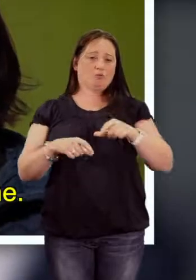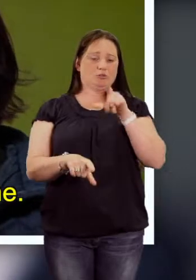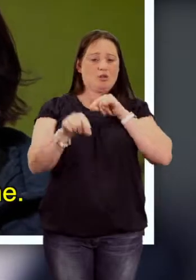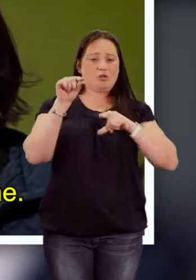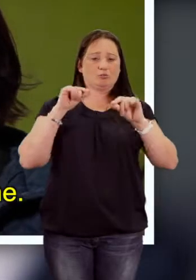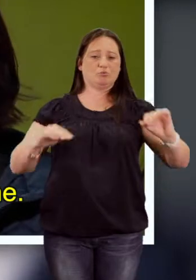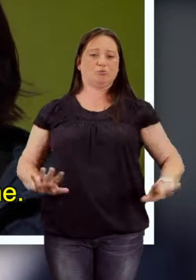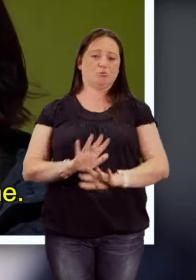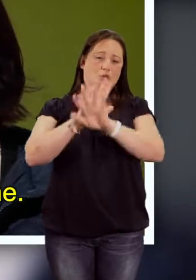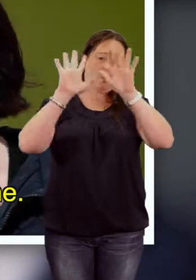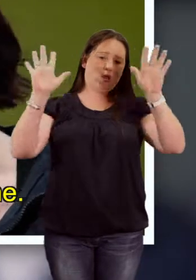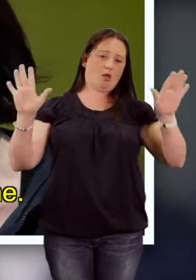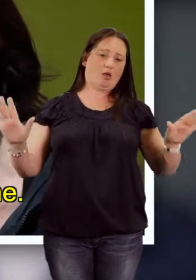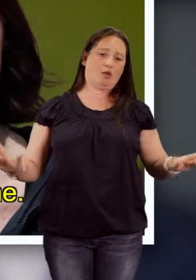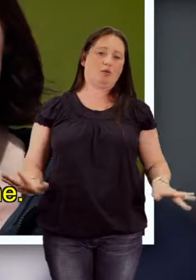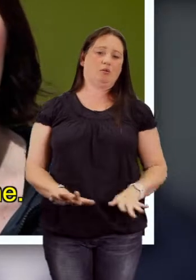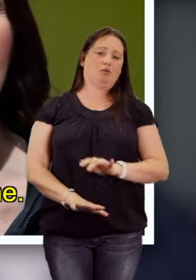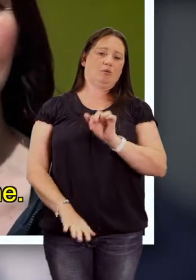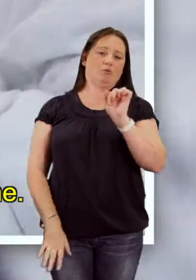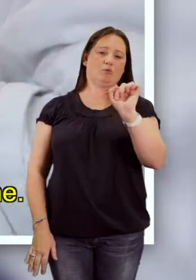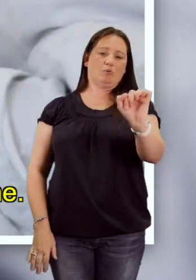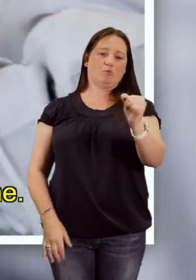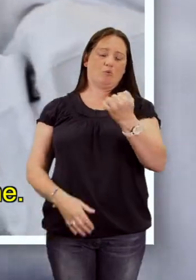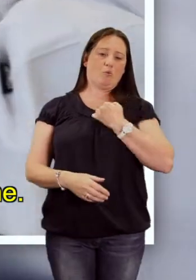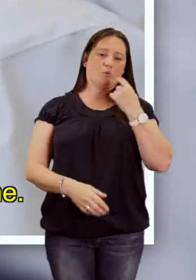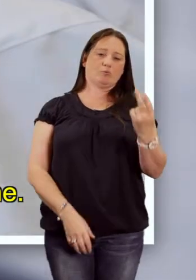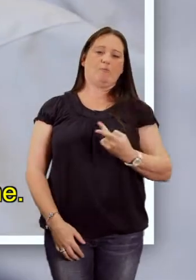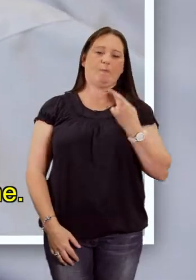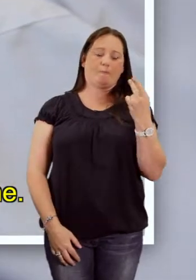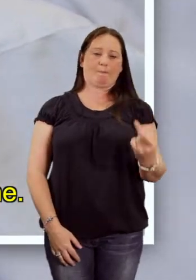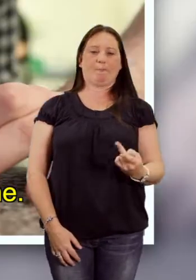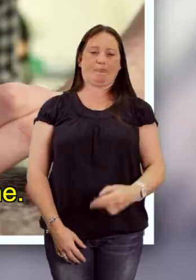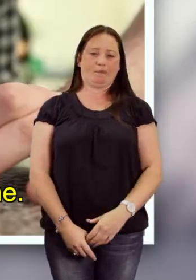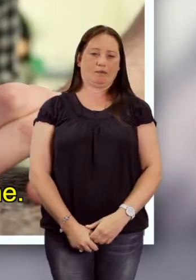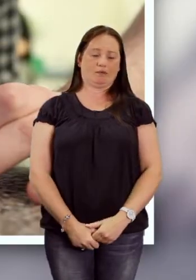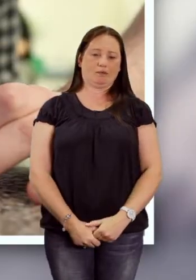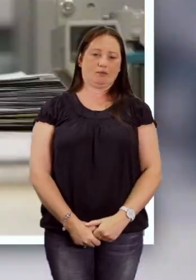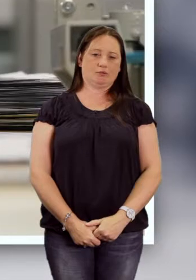our chance to shine. Both yours and mine.